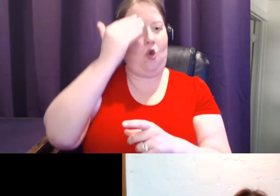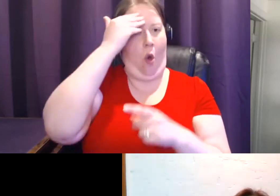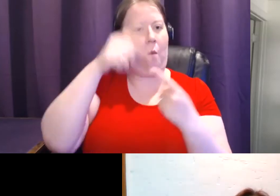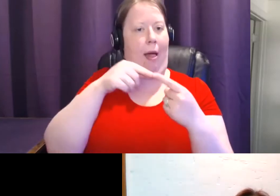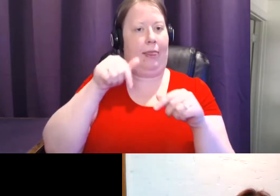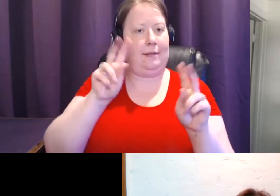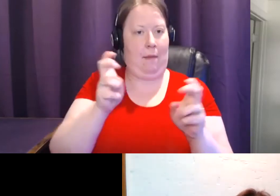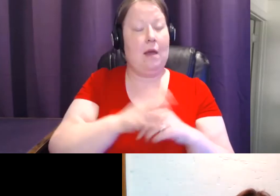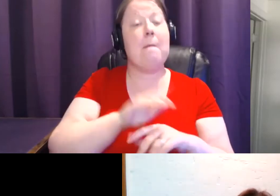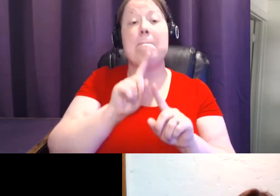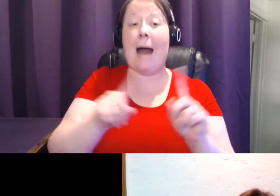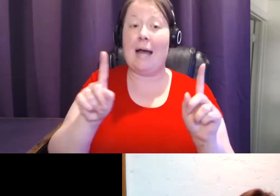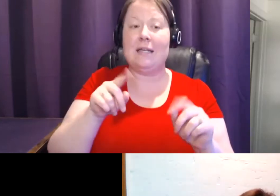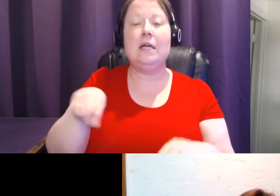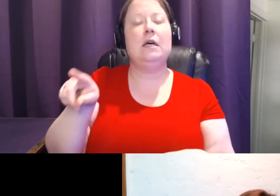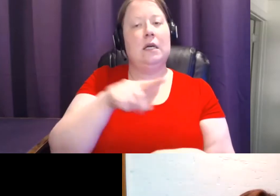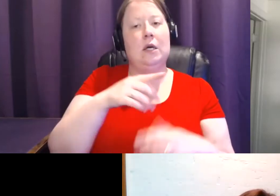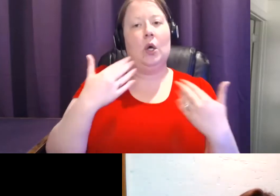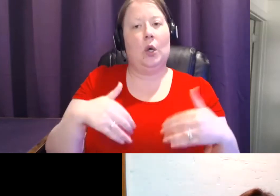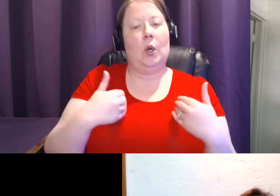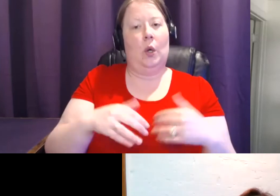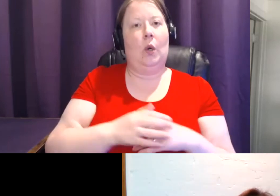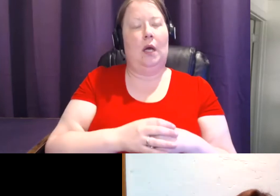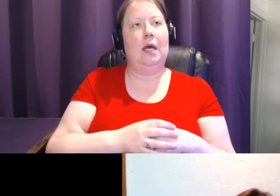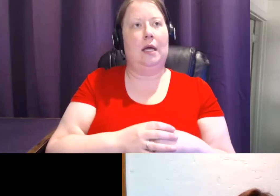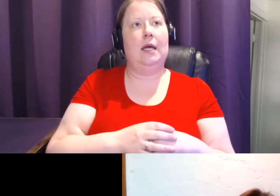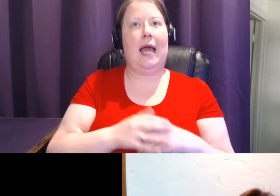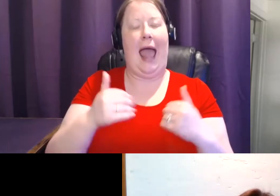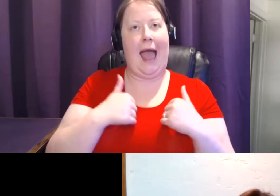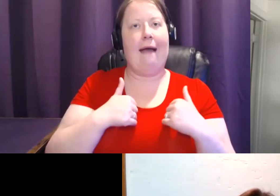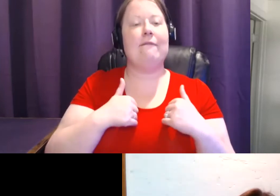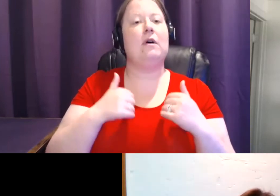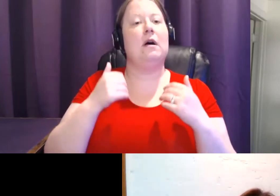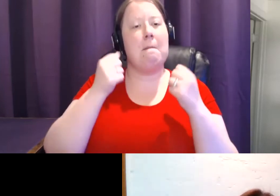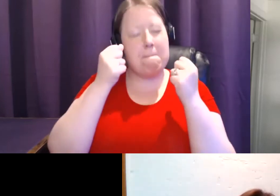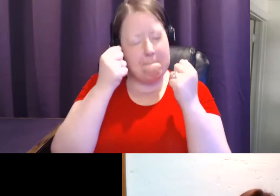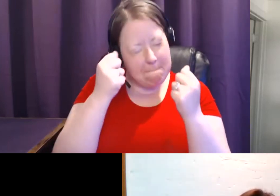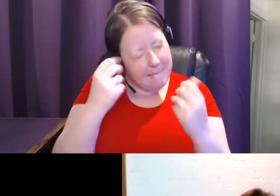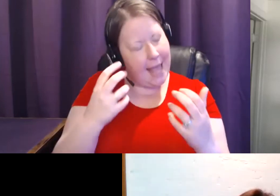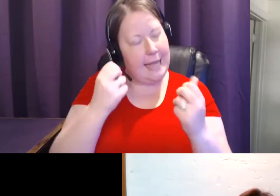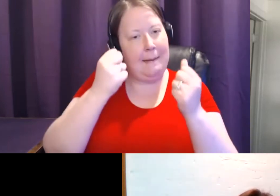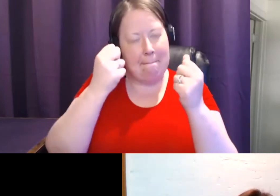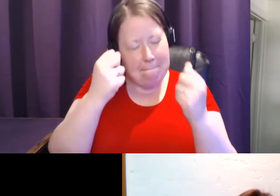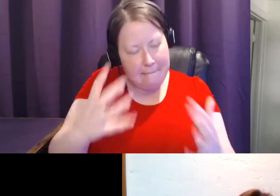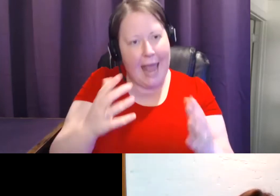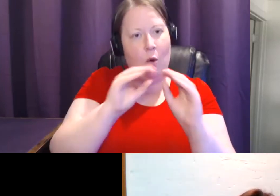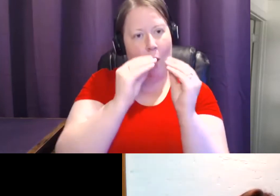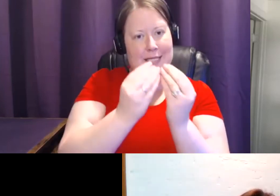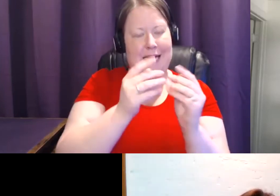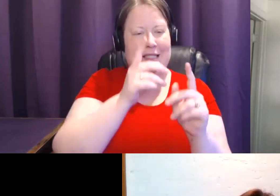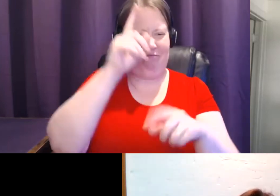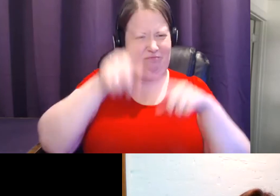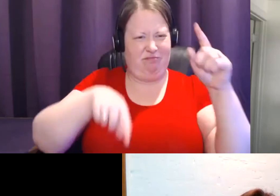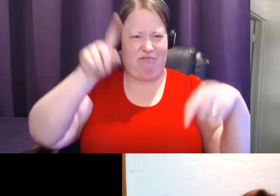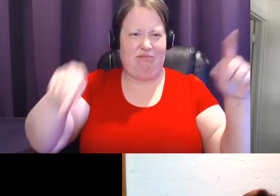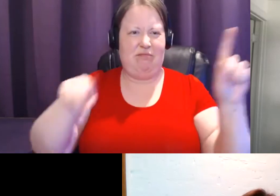they also are confounded by the many different organizations that have different screening recommendations.